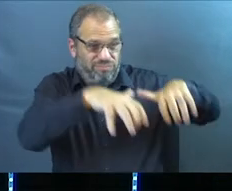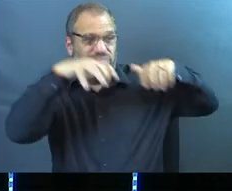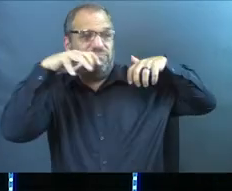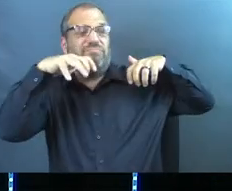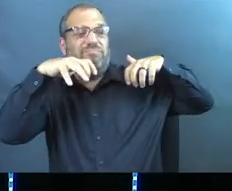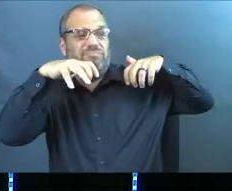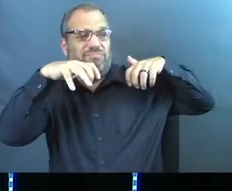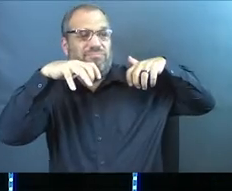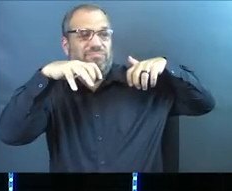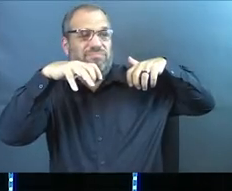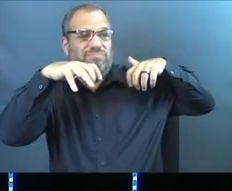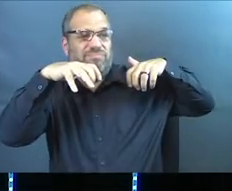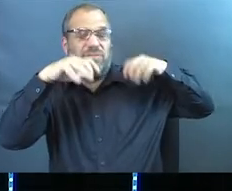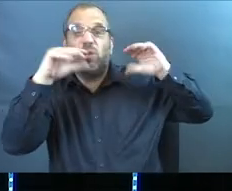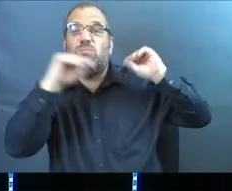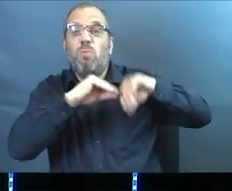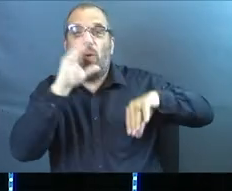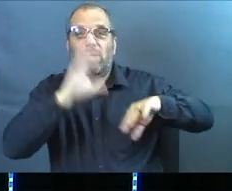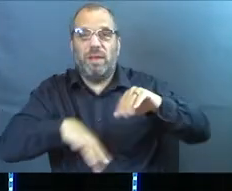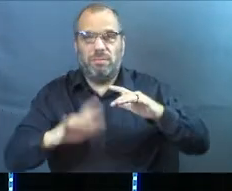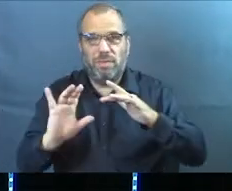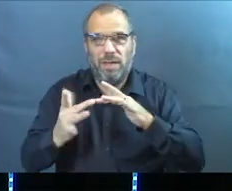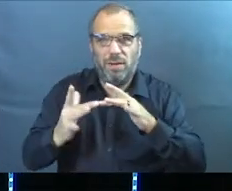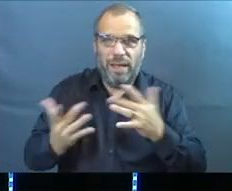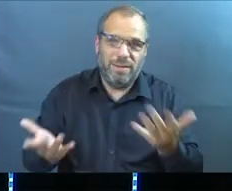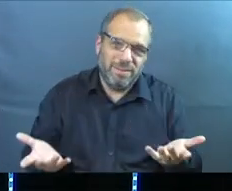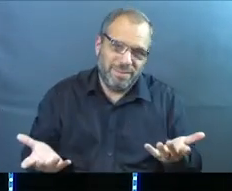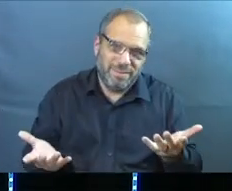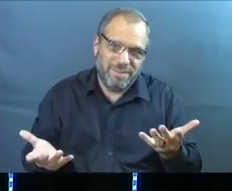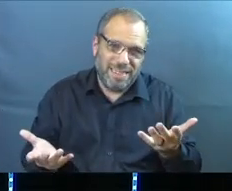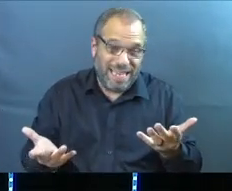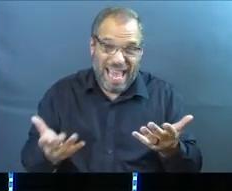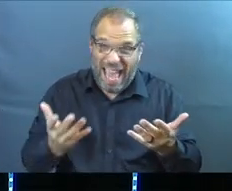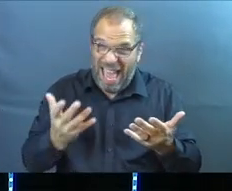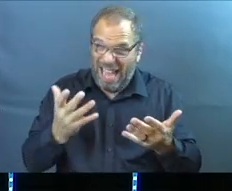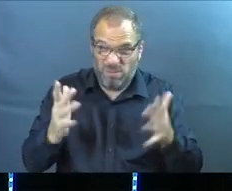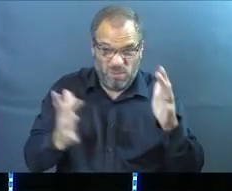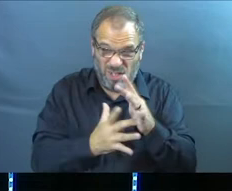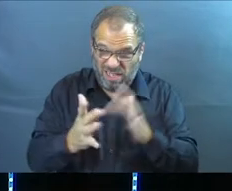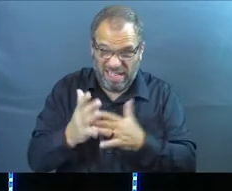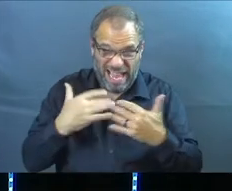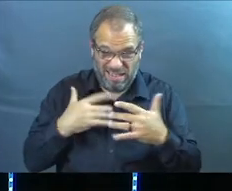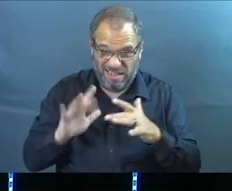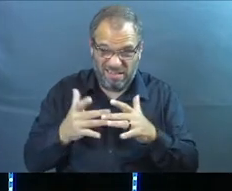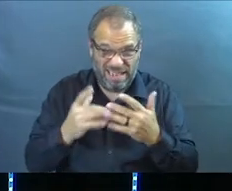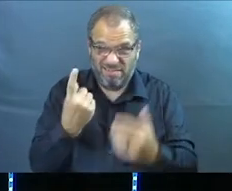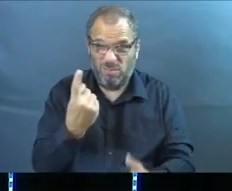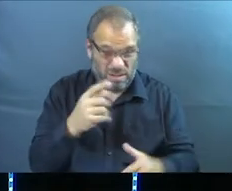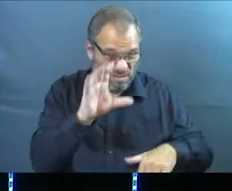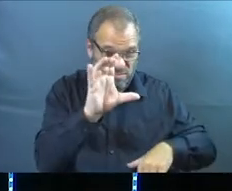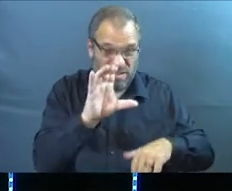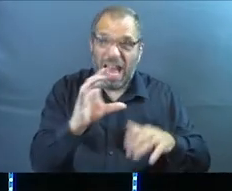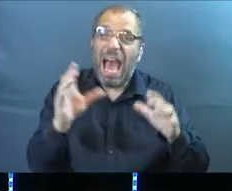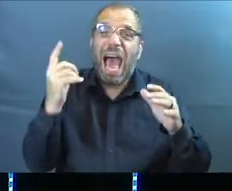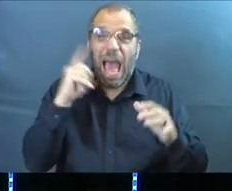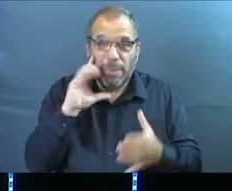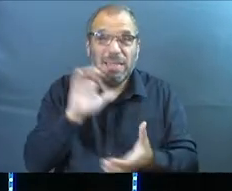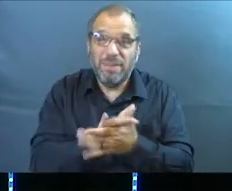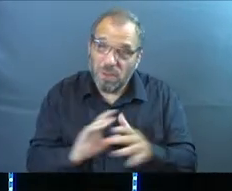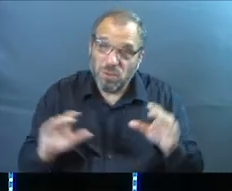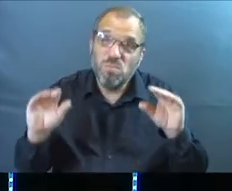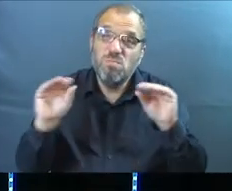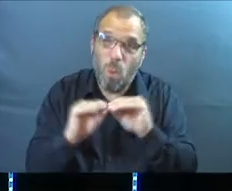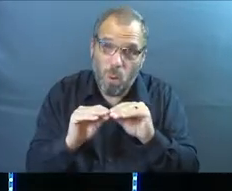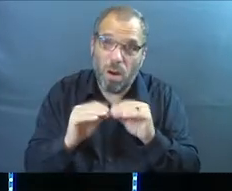presenting this stage to you guys online. And I just don't think it's all that Jesus has. I just think there's more.